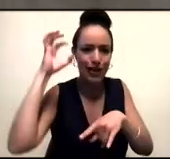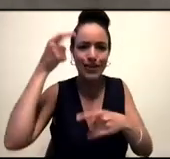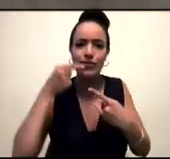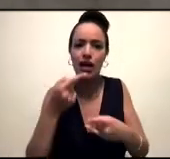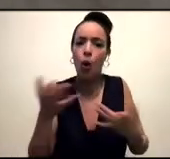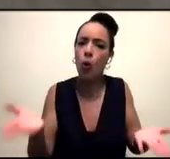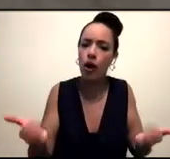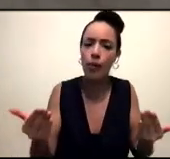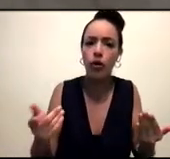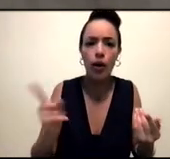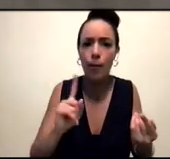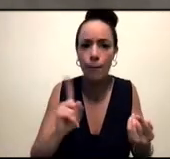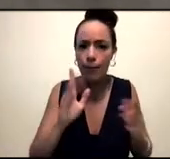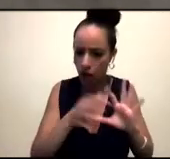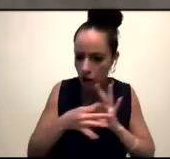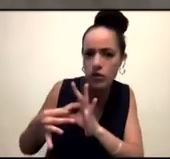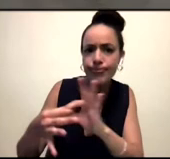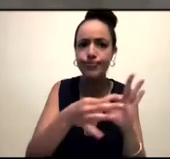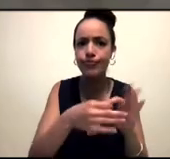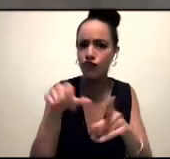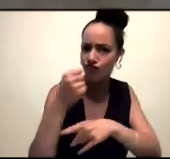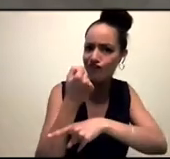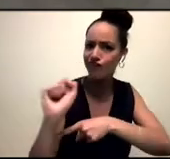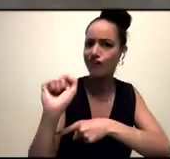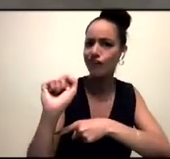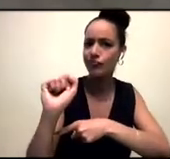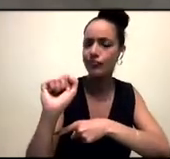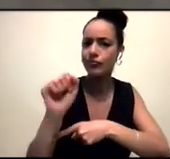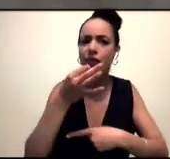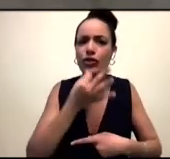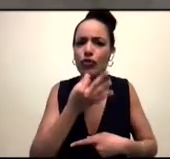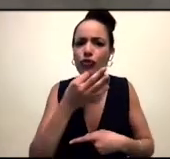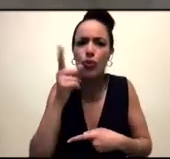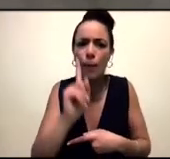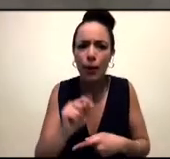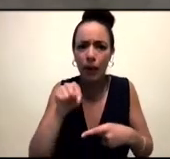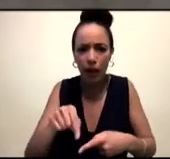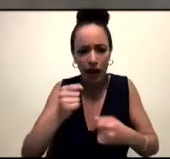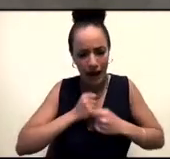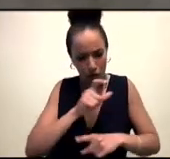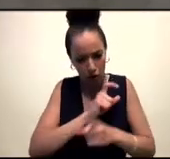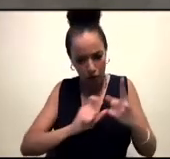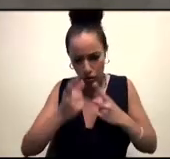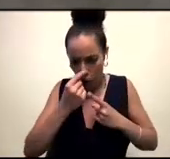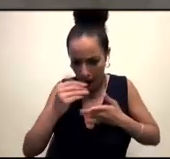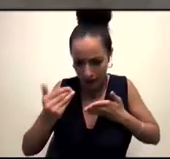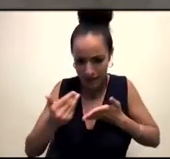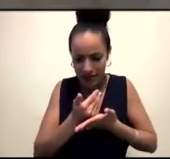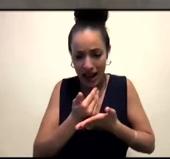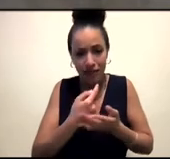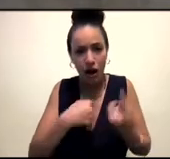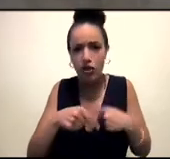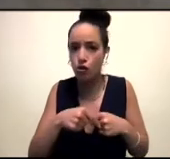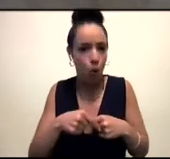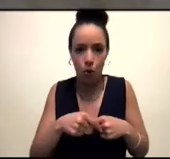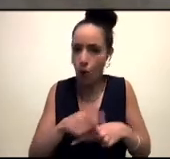approach to history, then we're going to think there's only a few ordained among us to save us instead of recognizing that we can save ourselves. And so I wanted